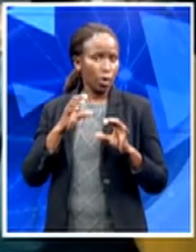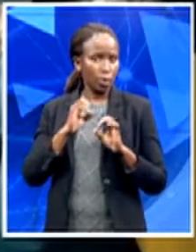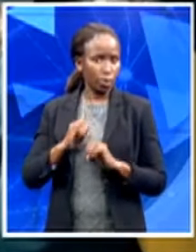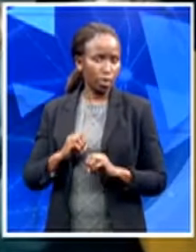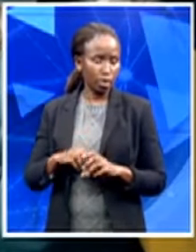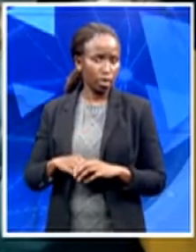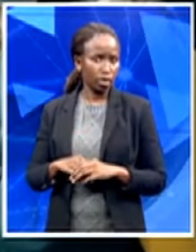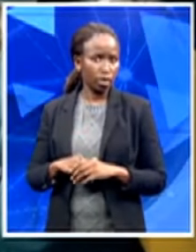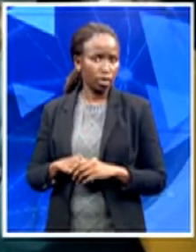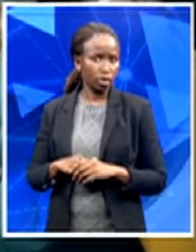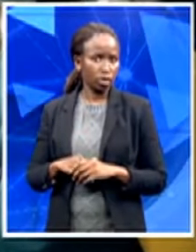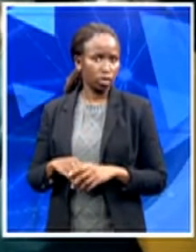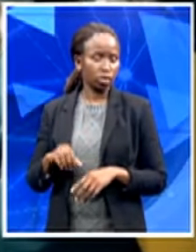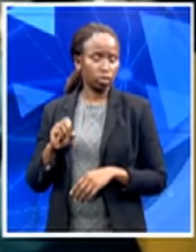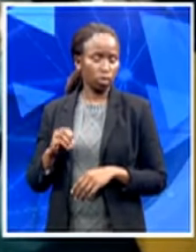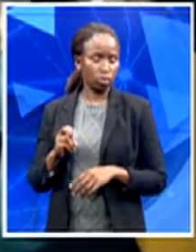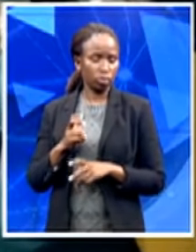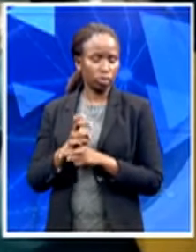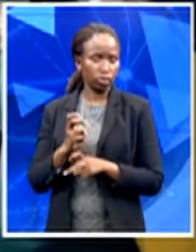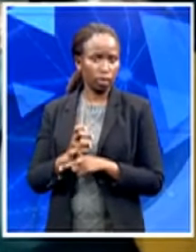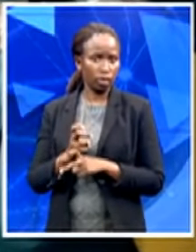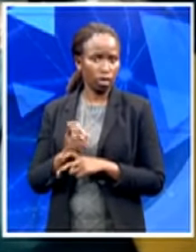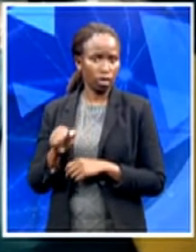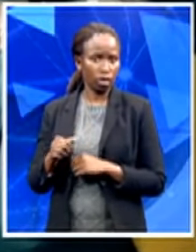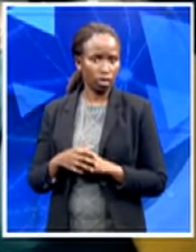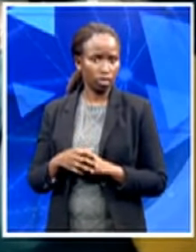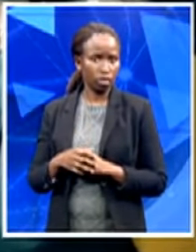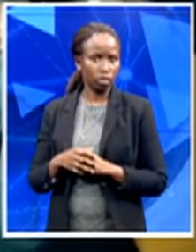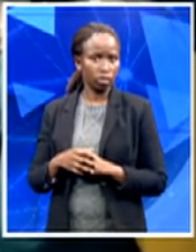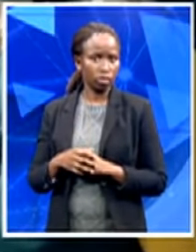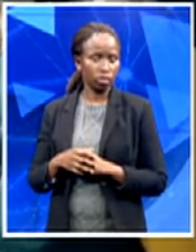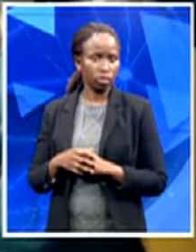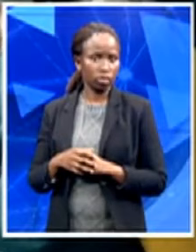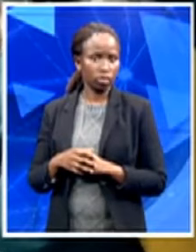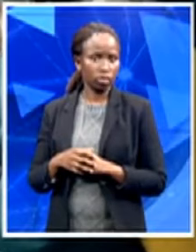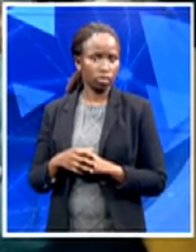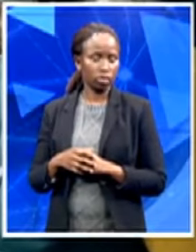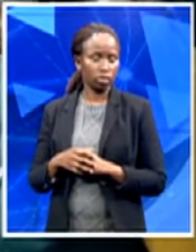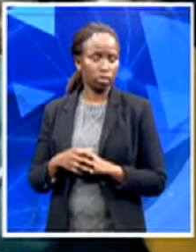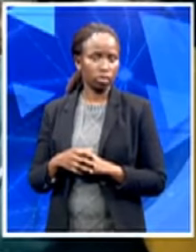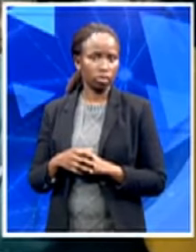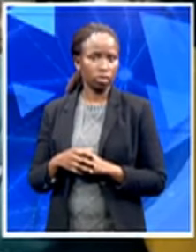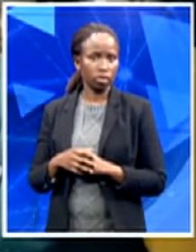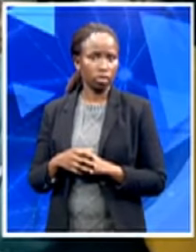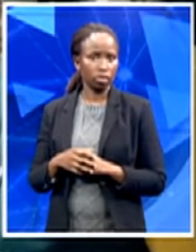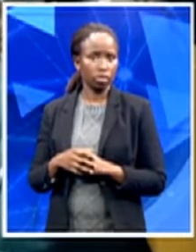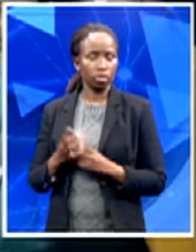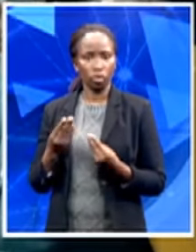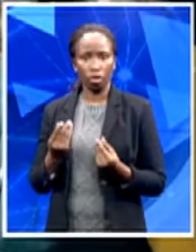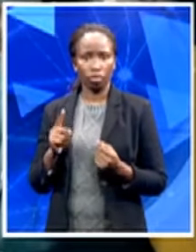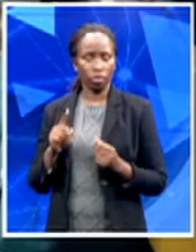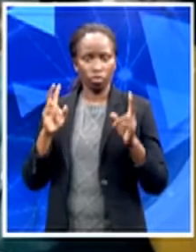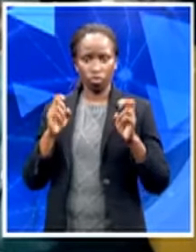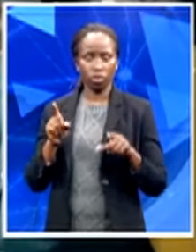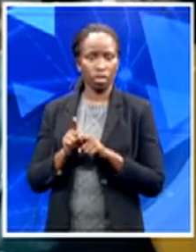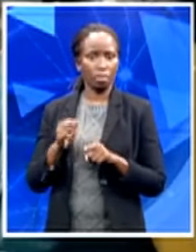to deal with it. And with my children, everybody relies on me at home,